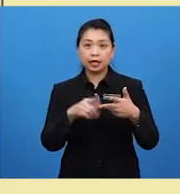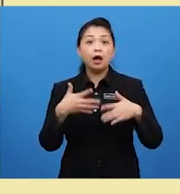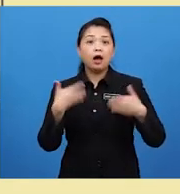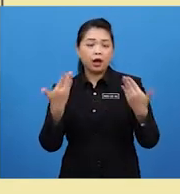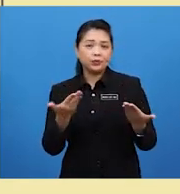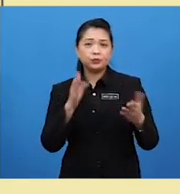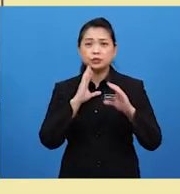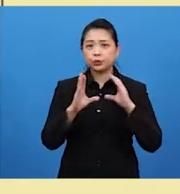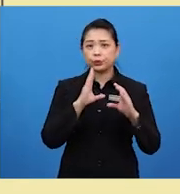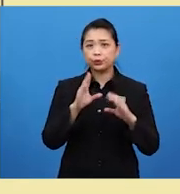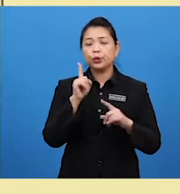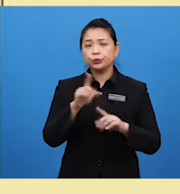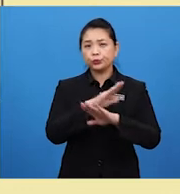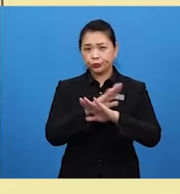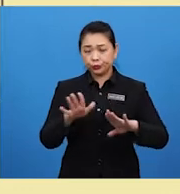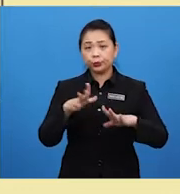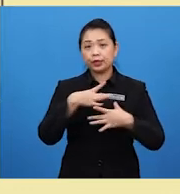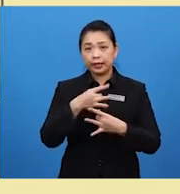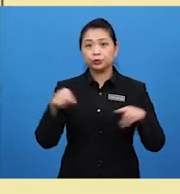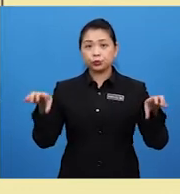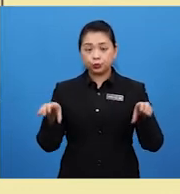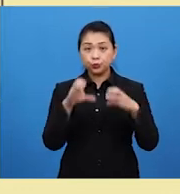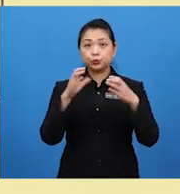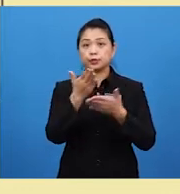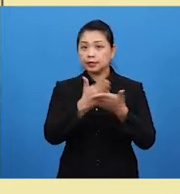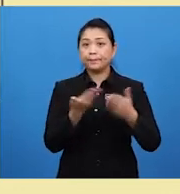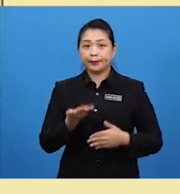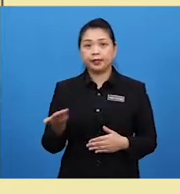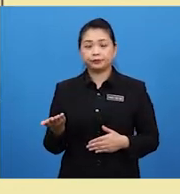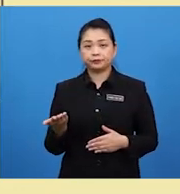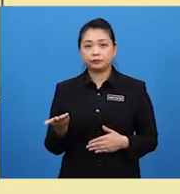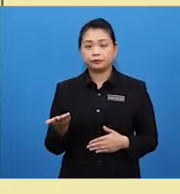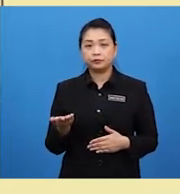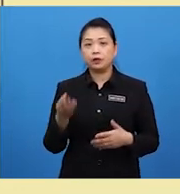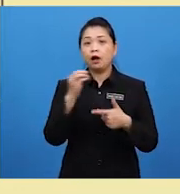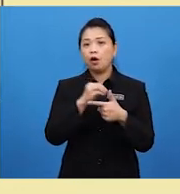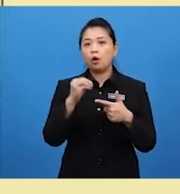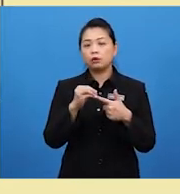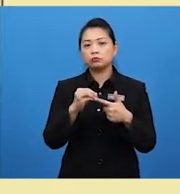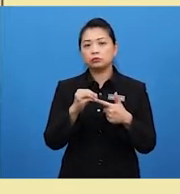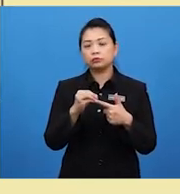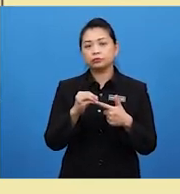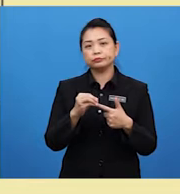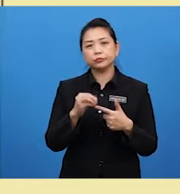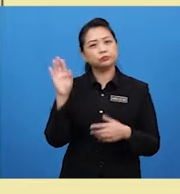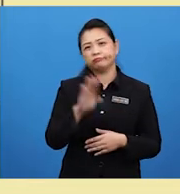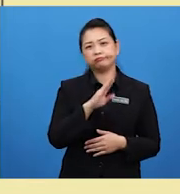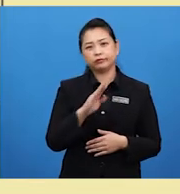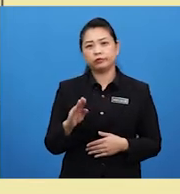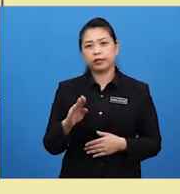How would you say you don't like to do something? Or to decline a suggestion